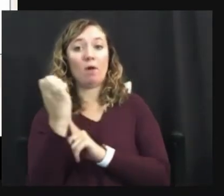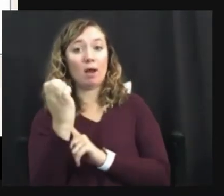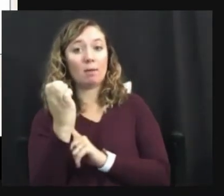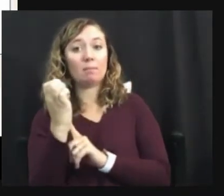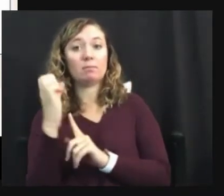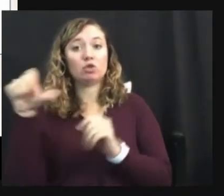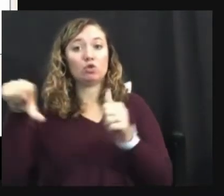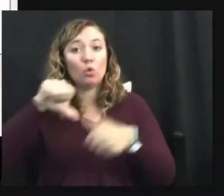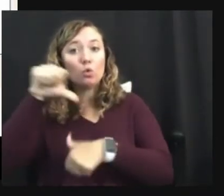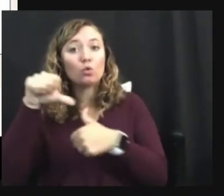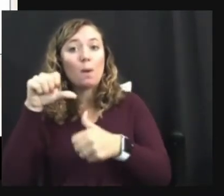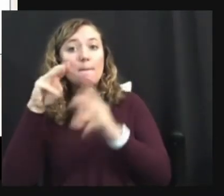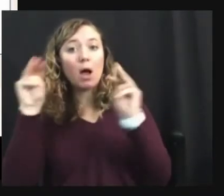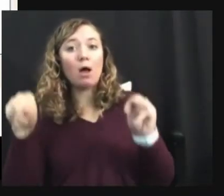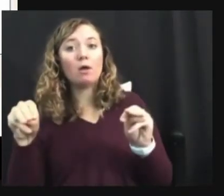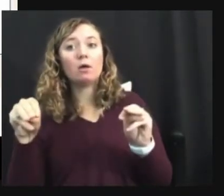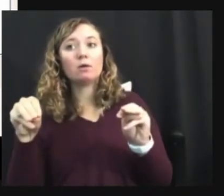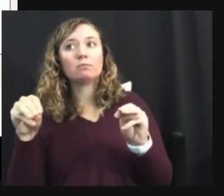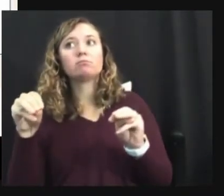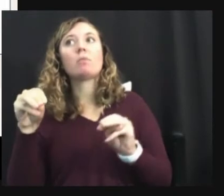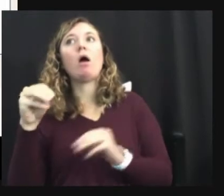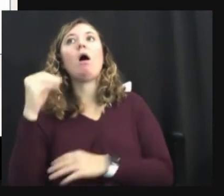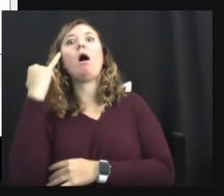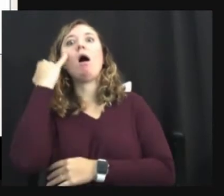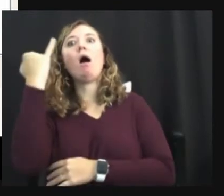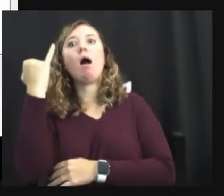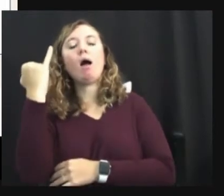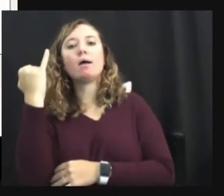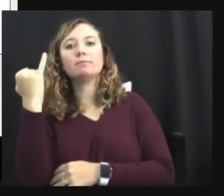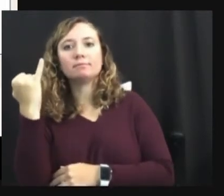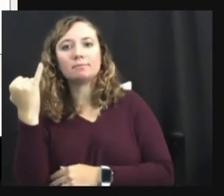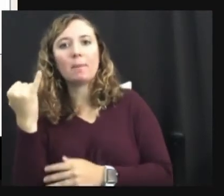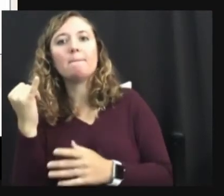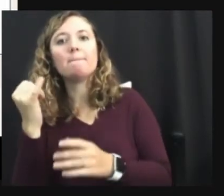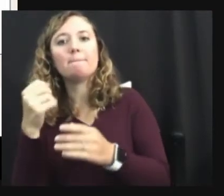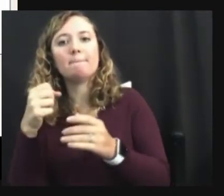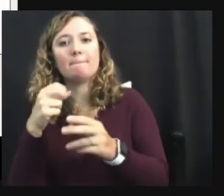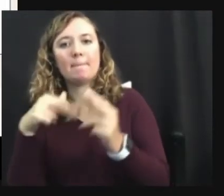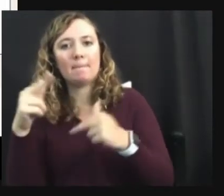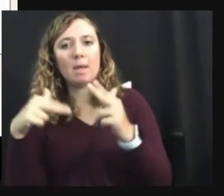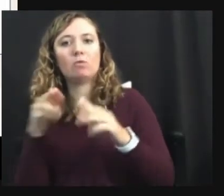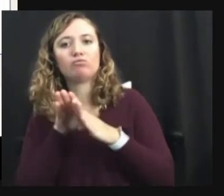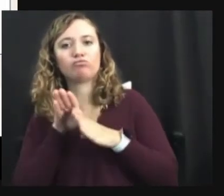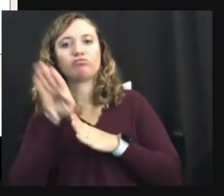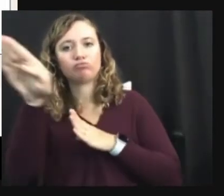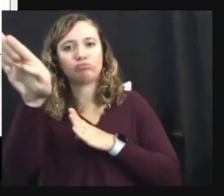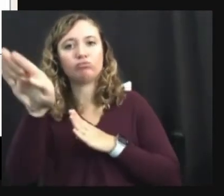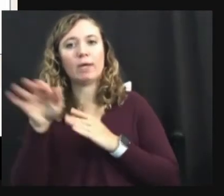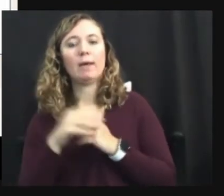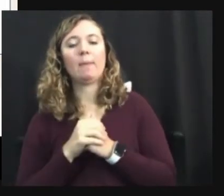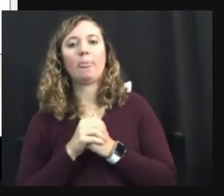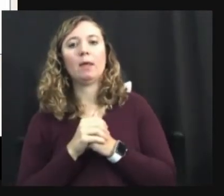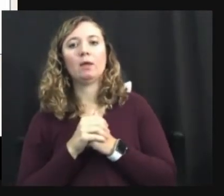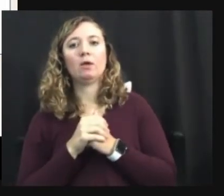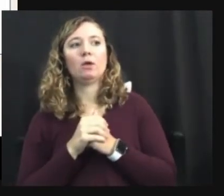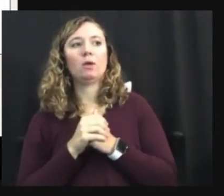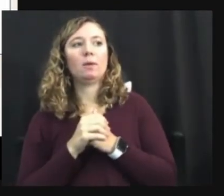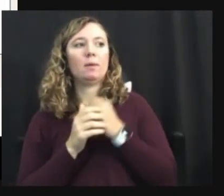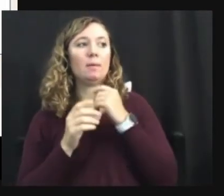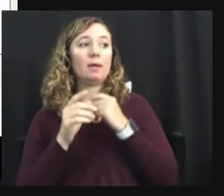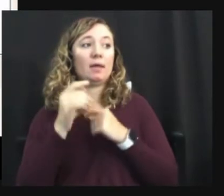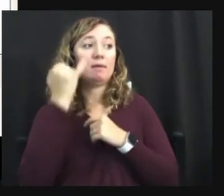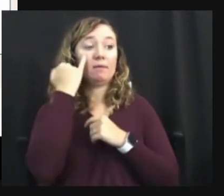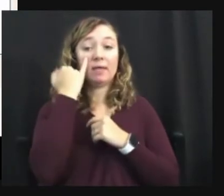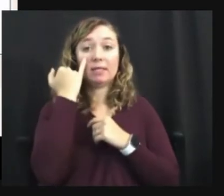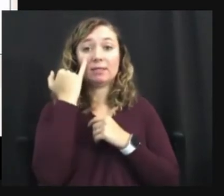Right? The medical model of disability is, you know, let's get that person walking. Let's, you know,